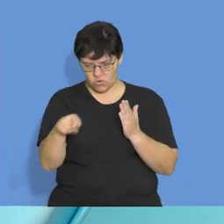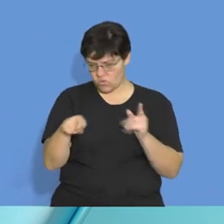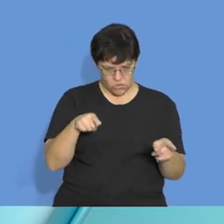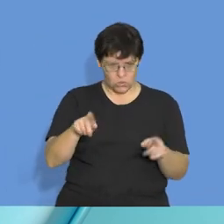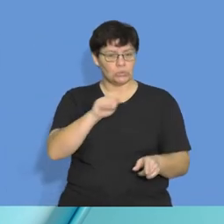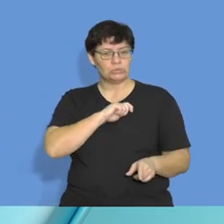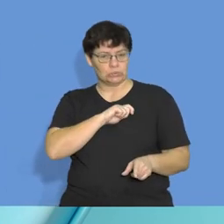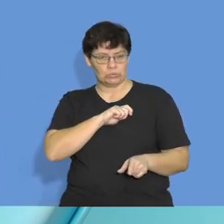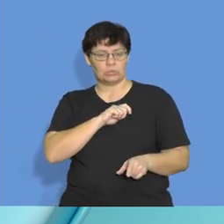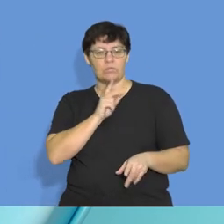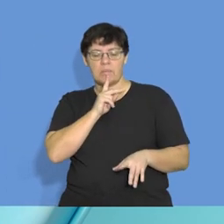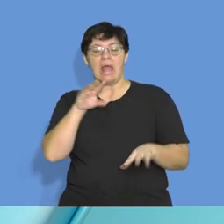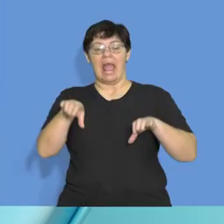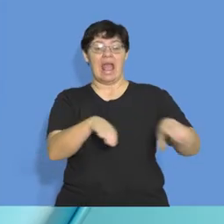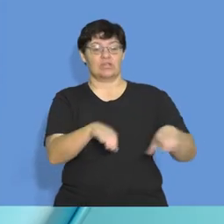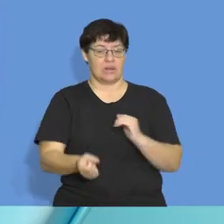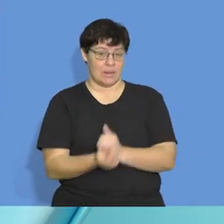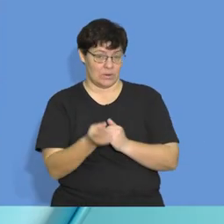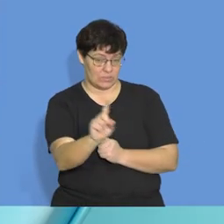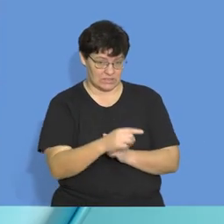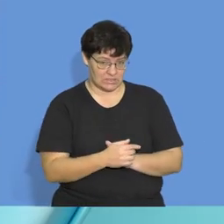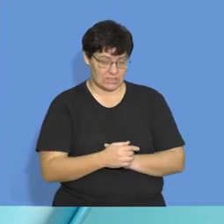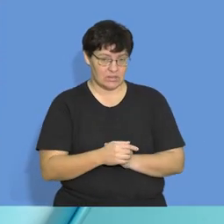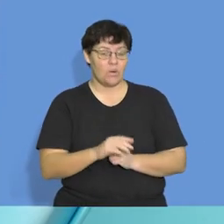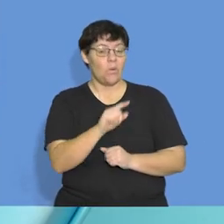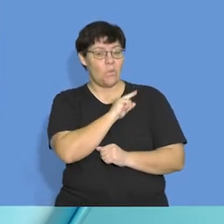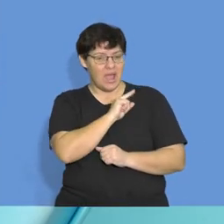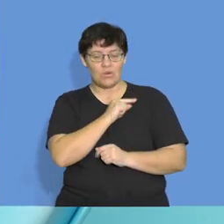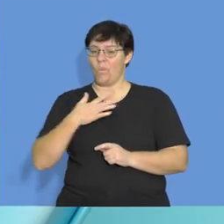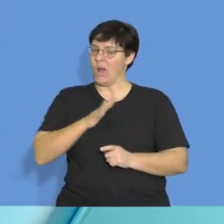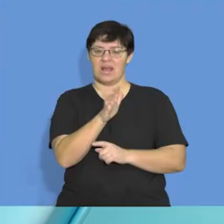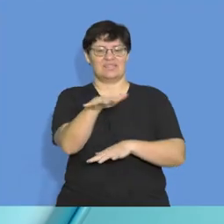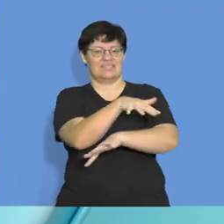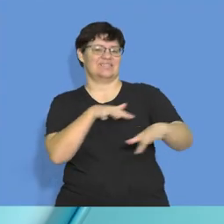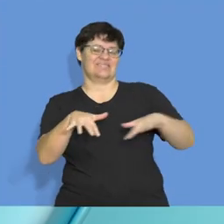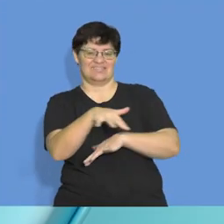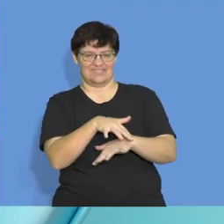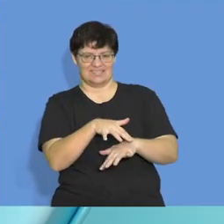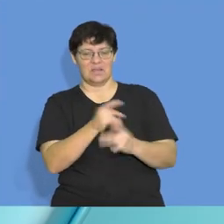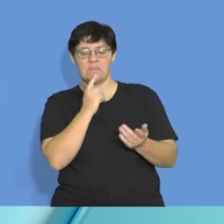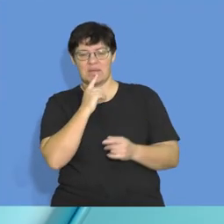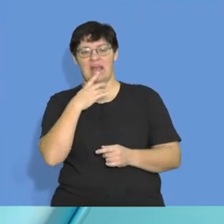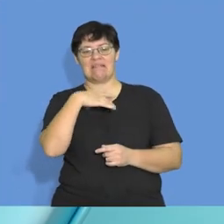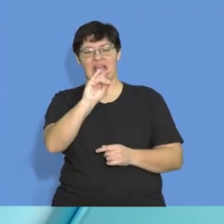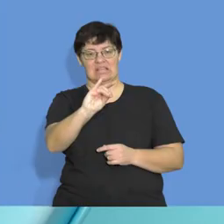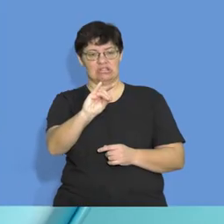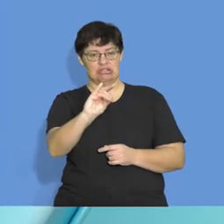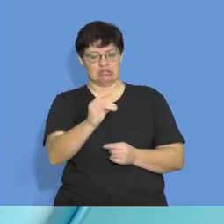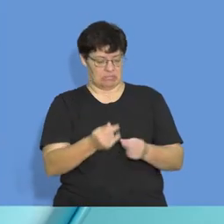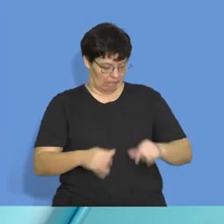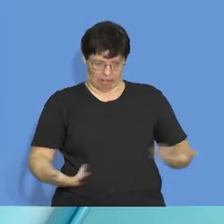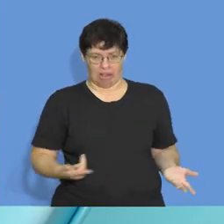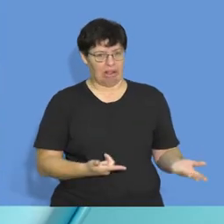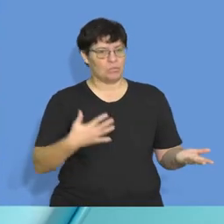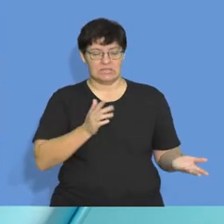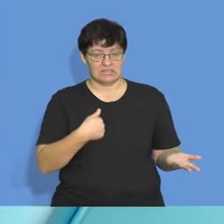action we need to take in order to avoid us having a situation where we have a cash deficit. Okay.